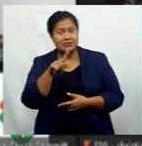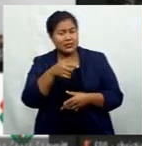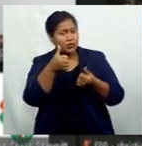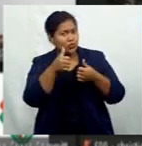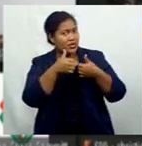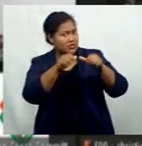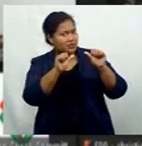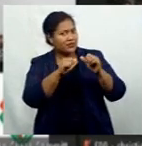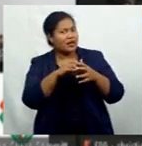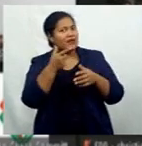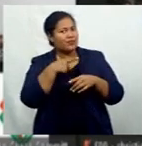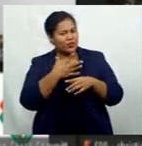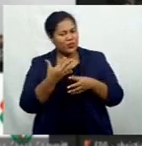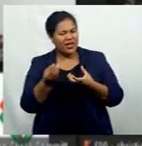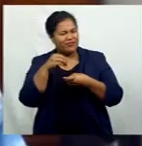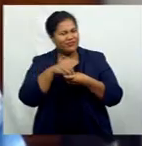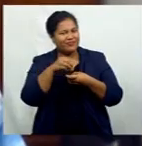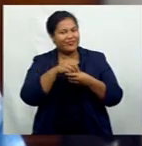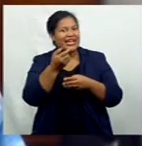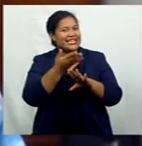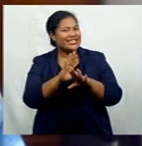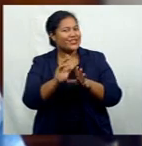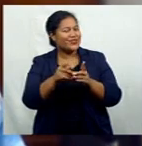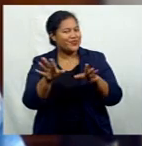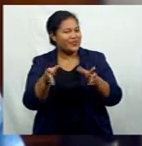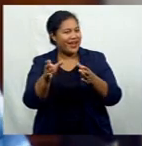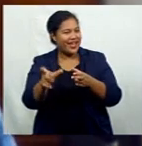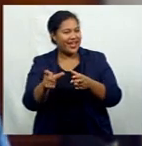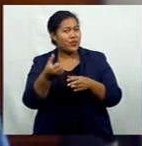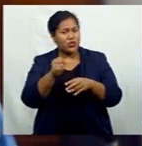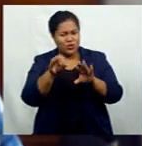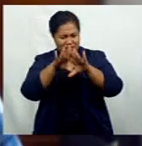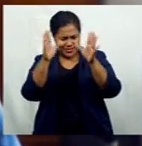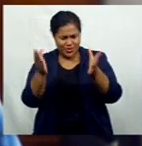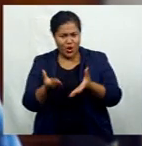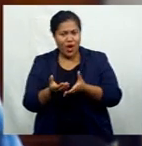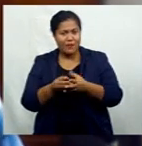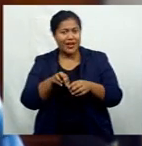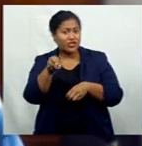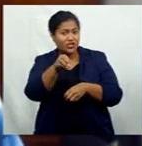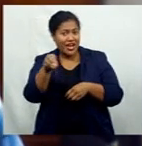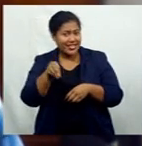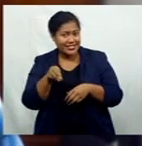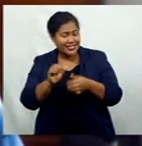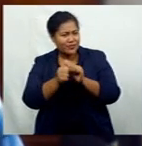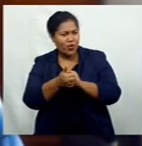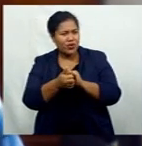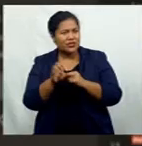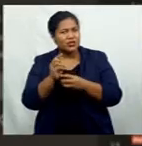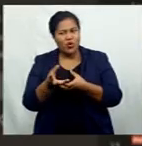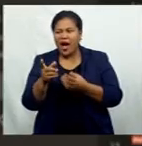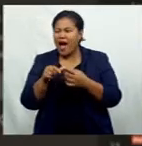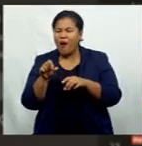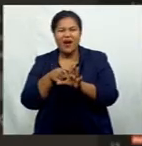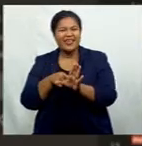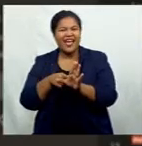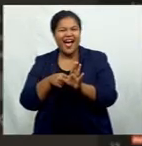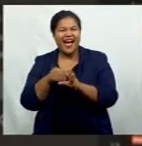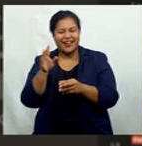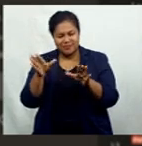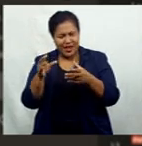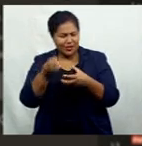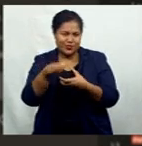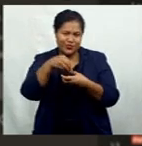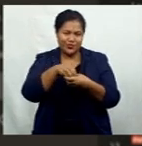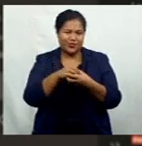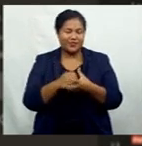experimented with new players. So we used the Global Chess League as more of a casual event to get our younger players in. Fiji chess president